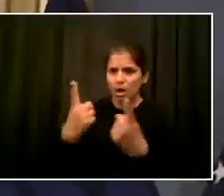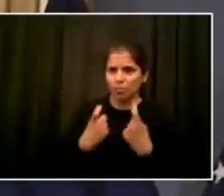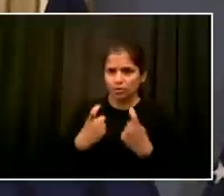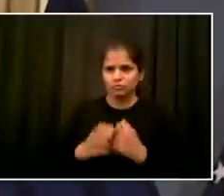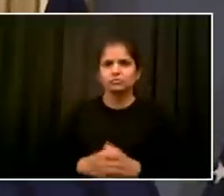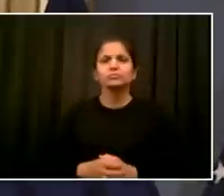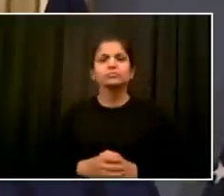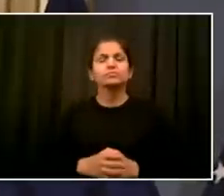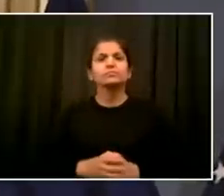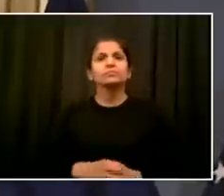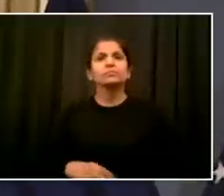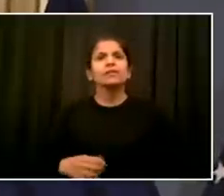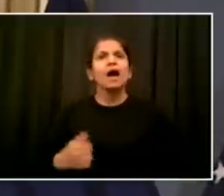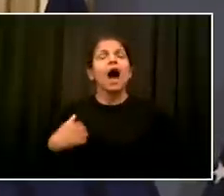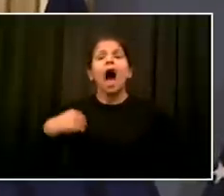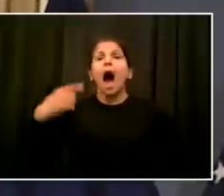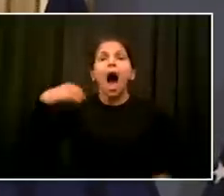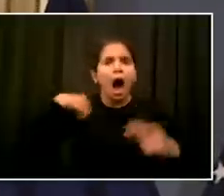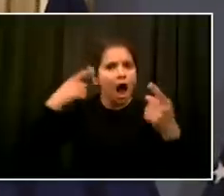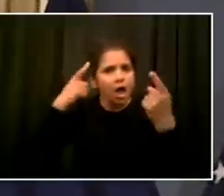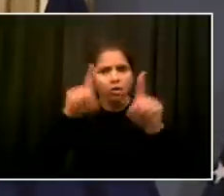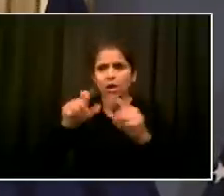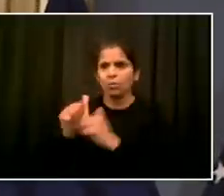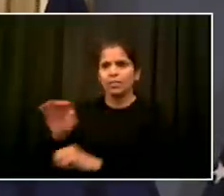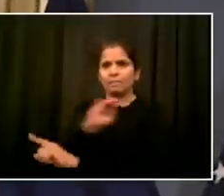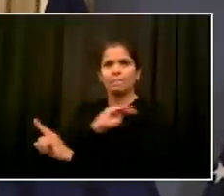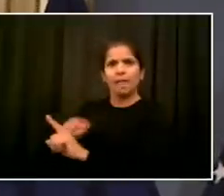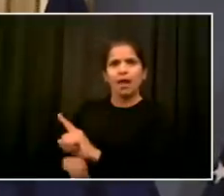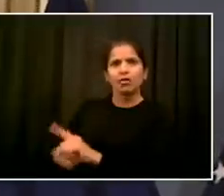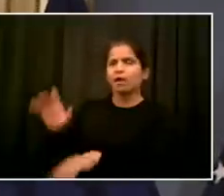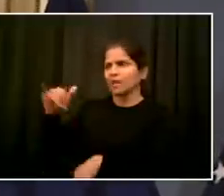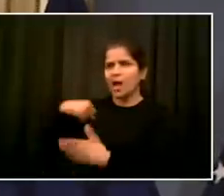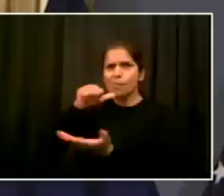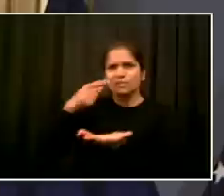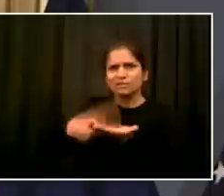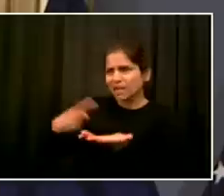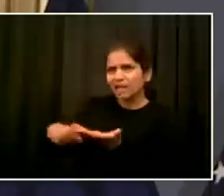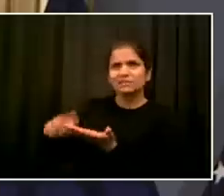Ben Tucker, my first deputy commissioner, you're not going to find a more consummate professional.